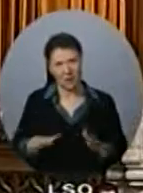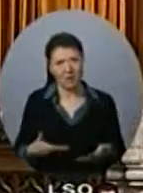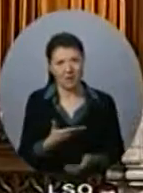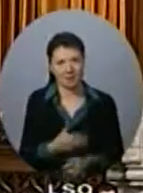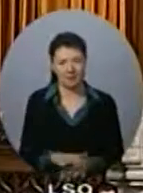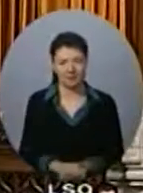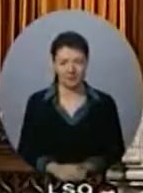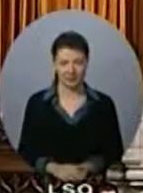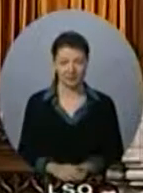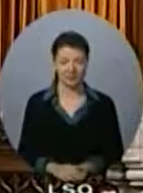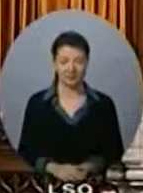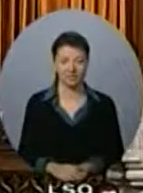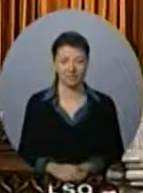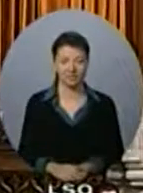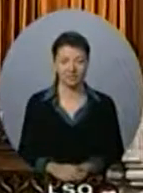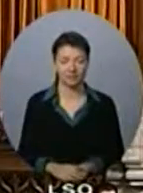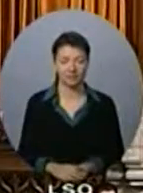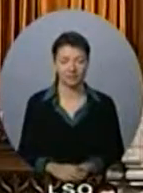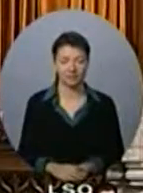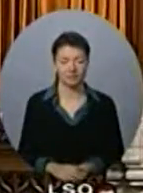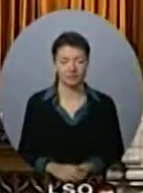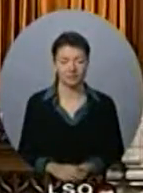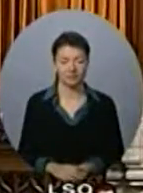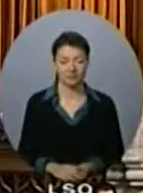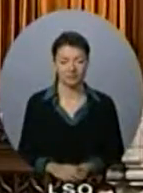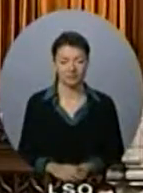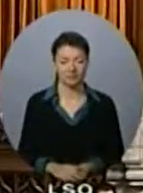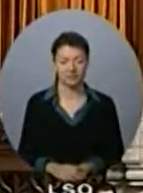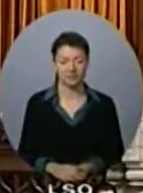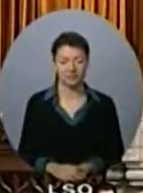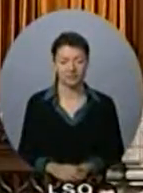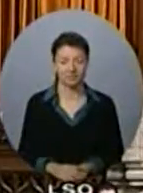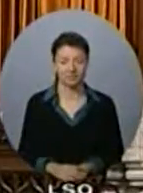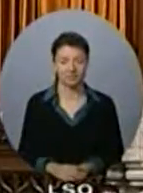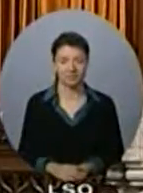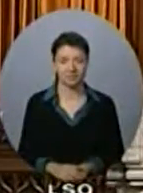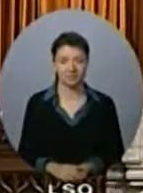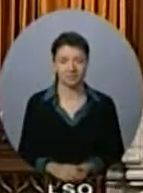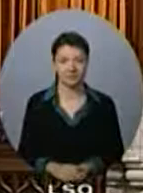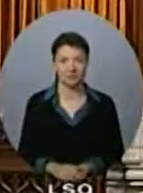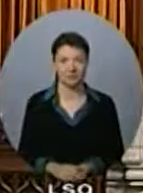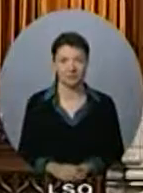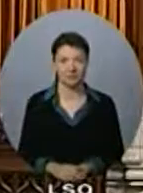The Honourable Parliamentary Secretary to the Minister of International Trade.